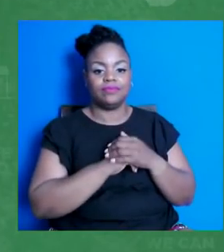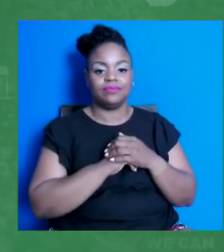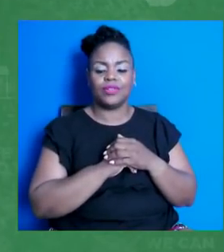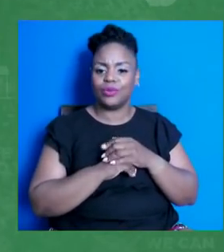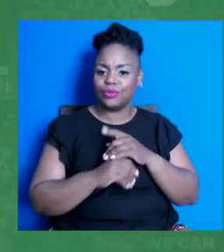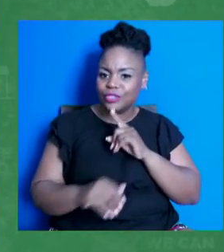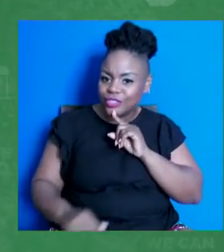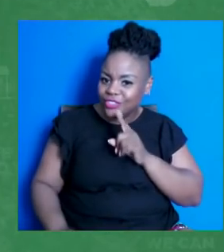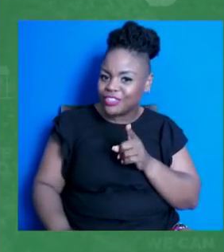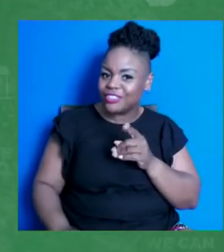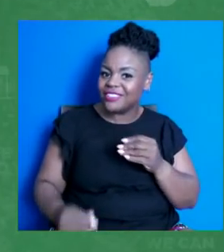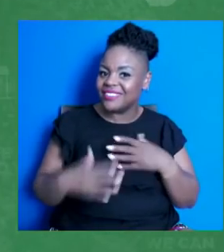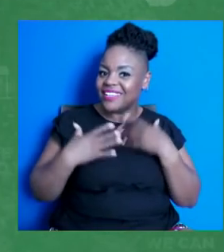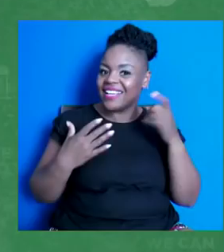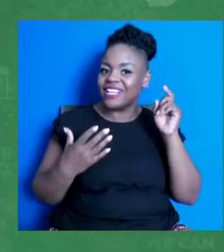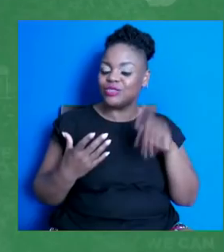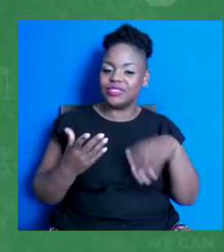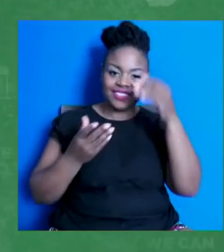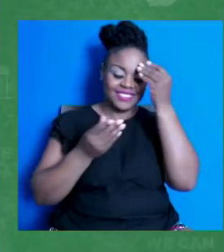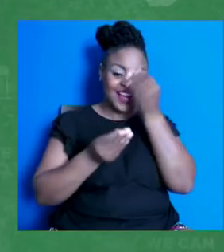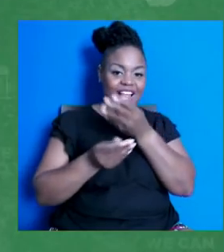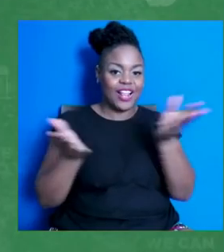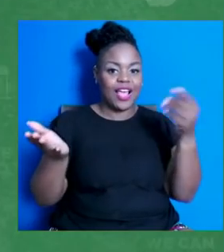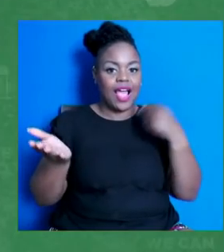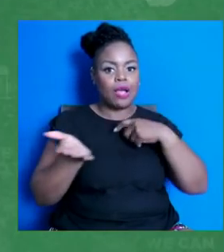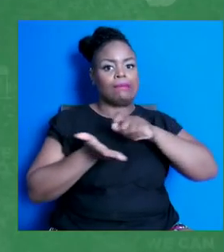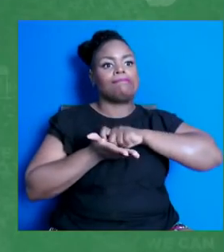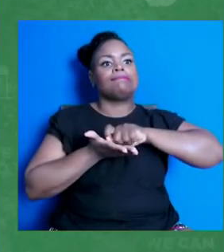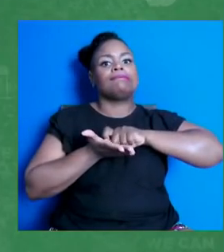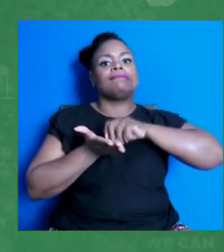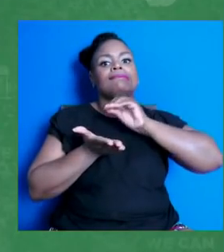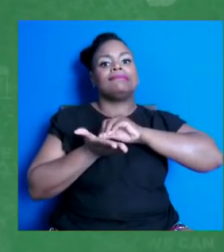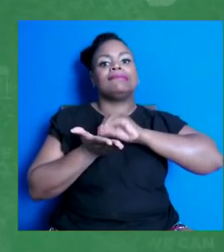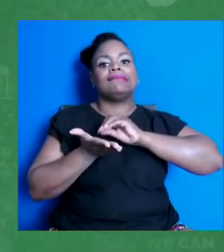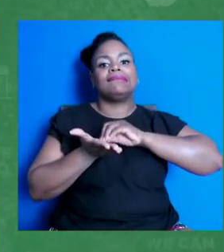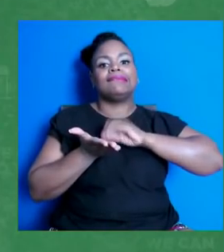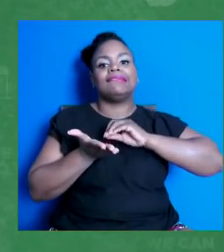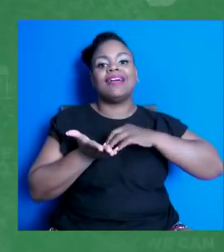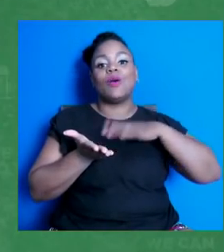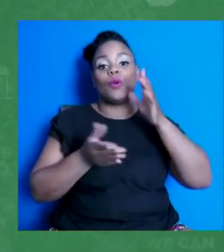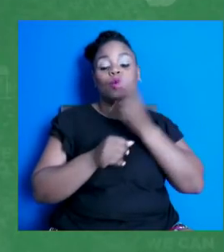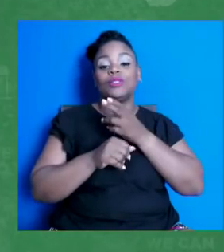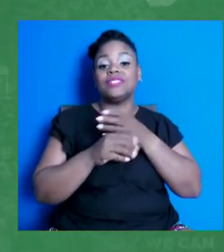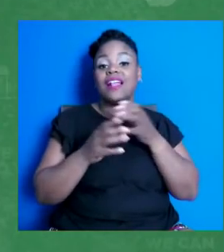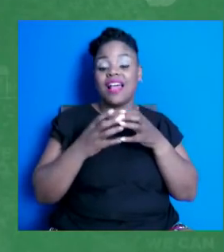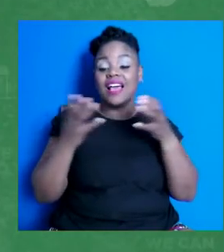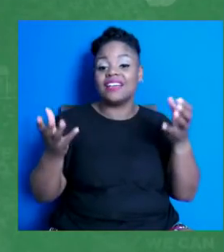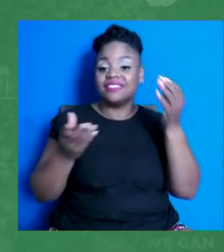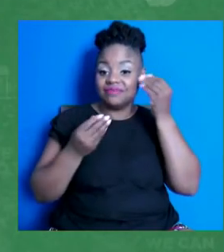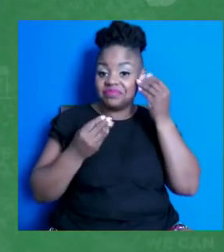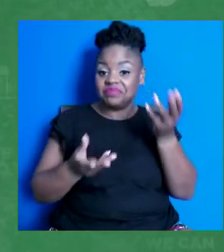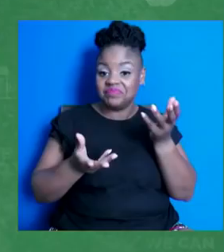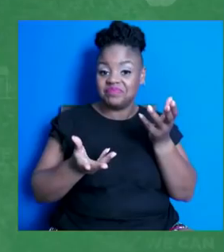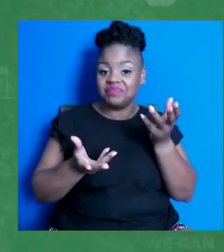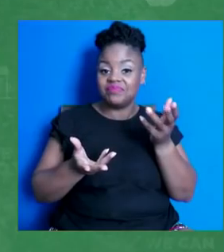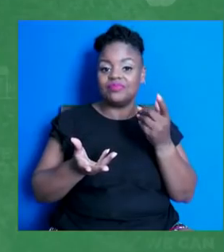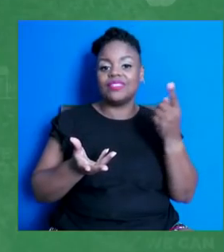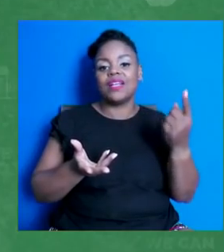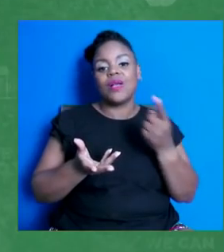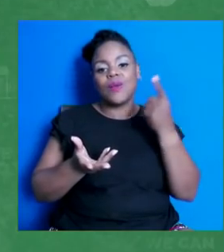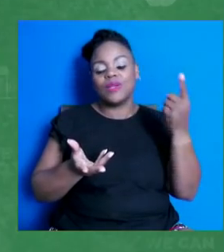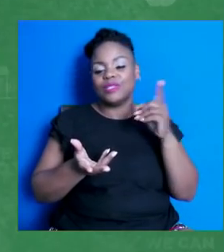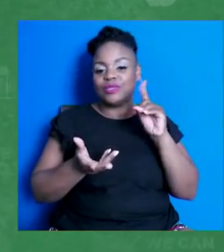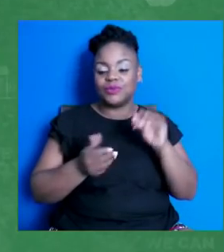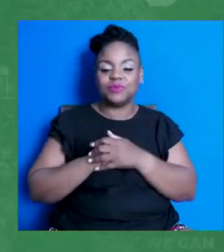you, I took a bunch of notes. I'm going to use a lot of this information as I always do. Whenever I do these events, I